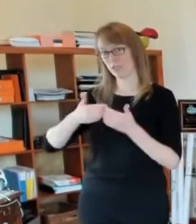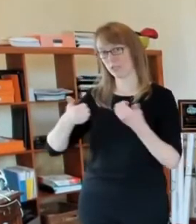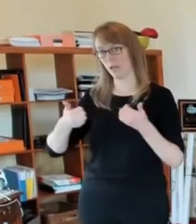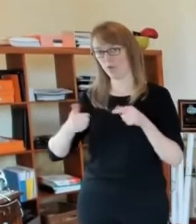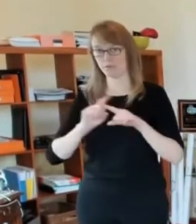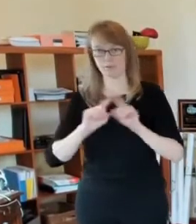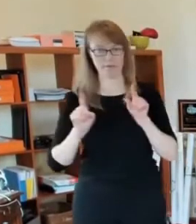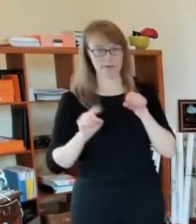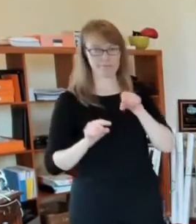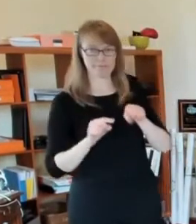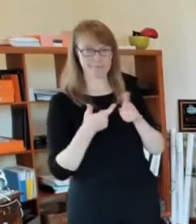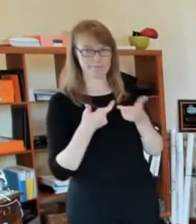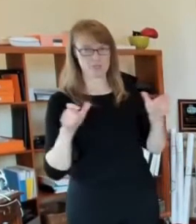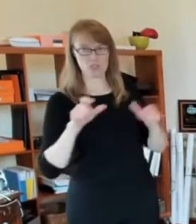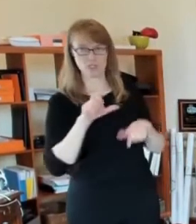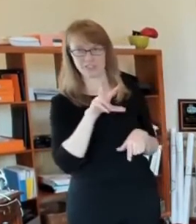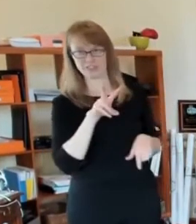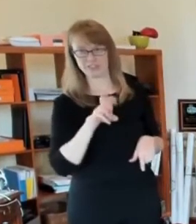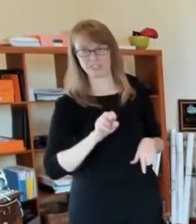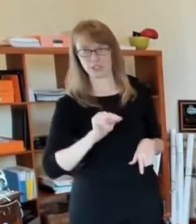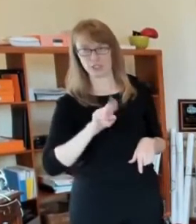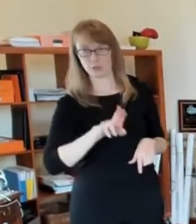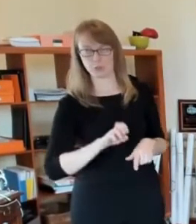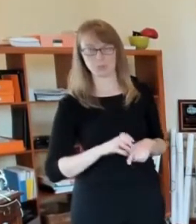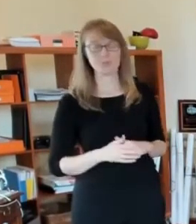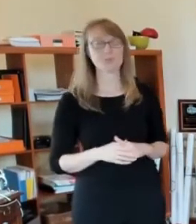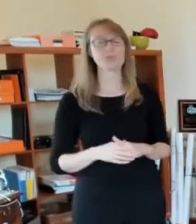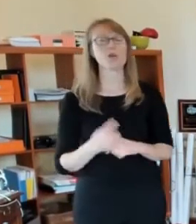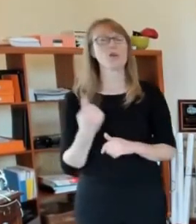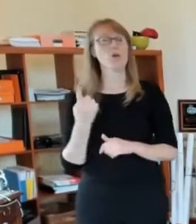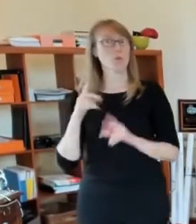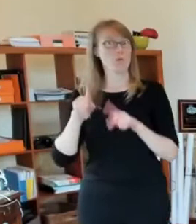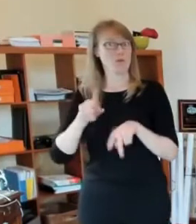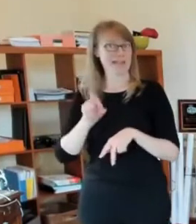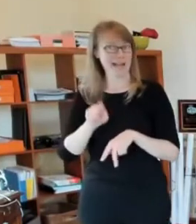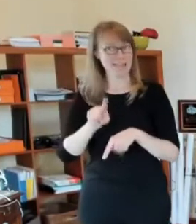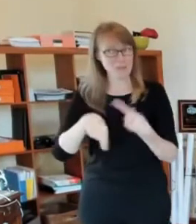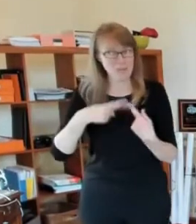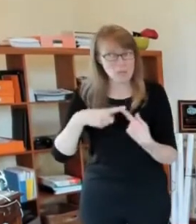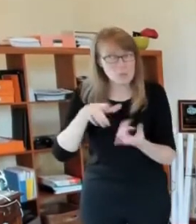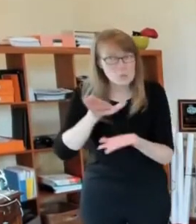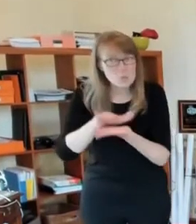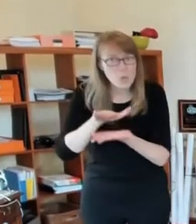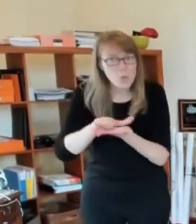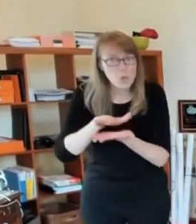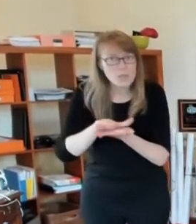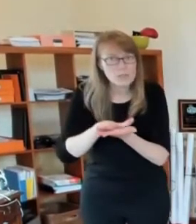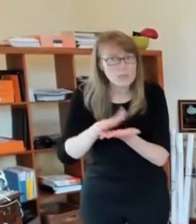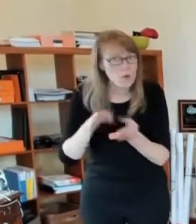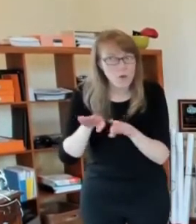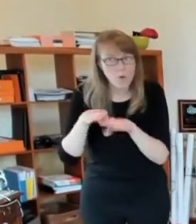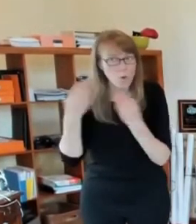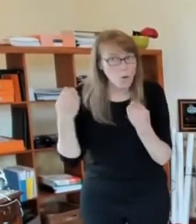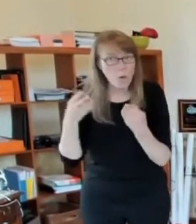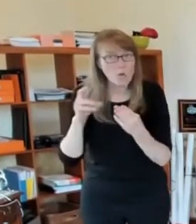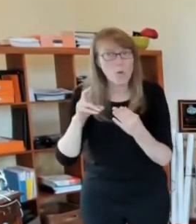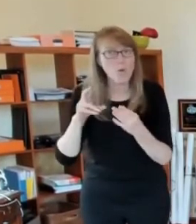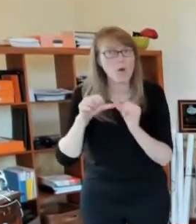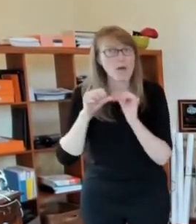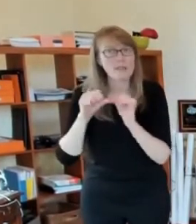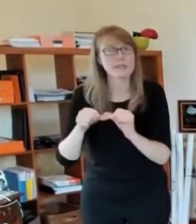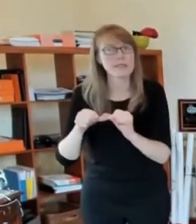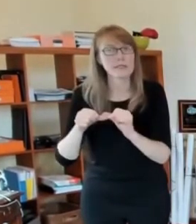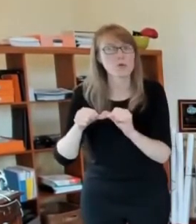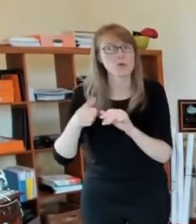schools should be opening or whether they should remain closed to come fall, you know, whether or not schools open is